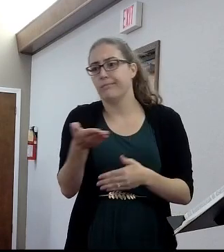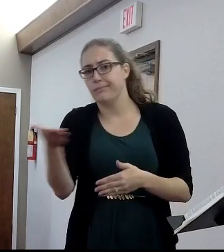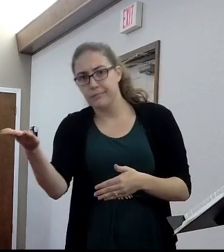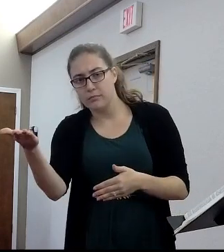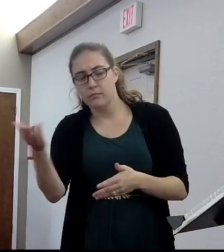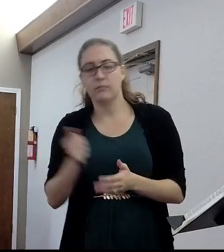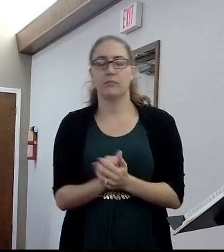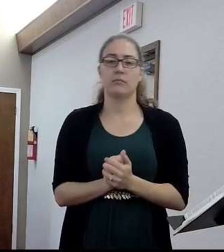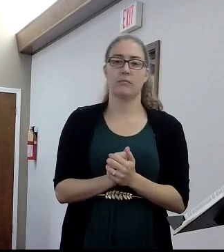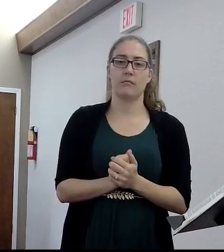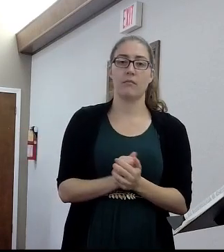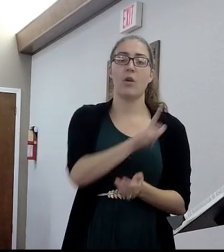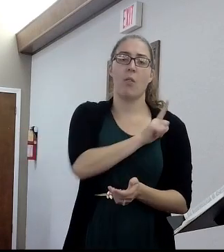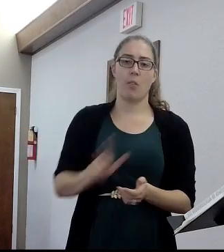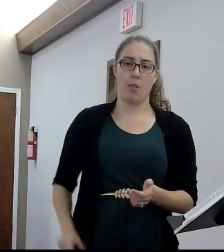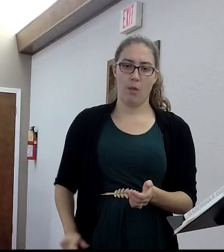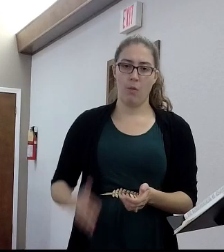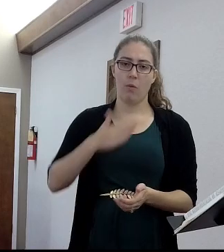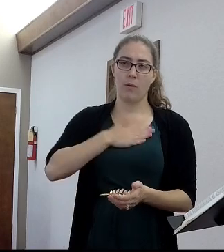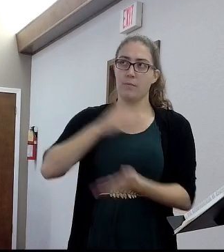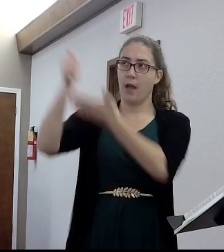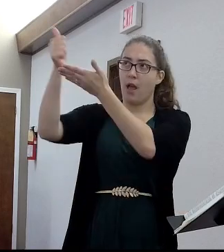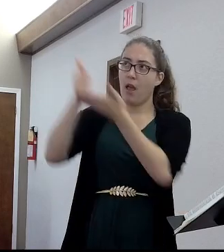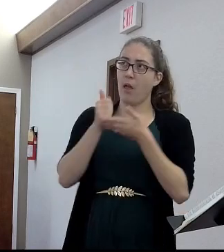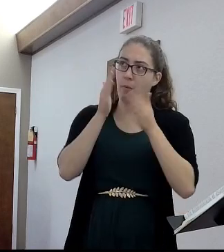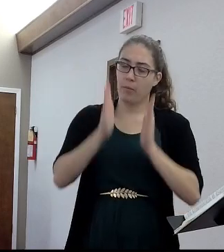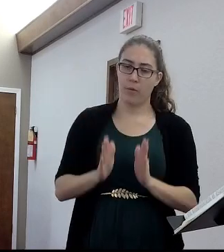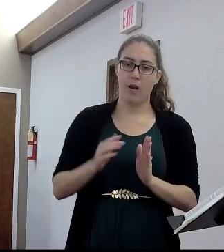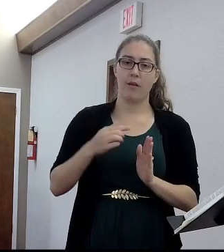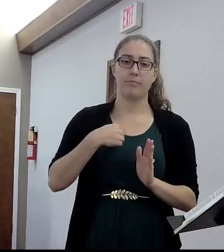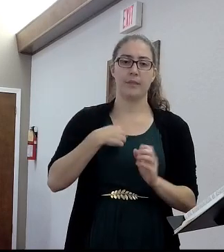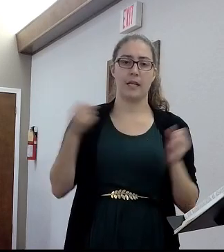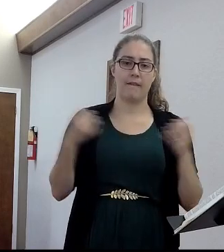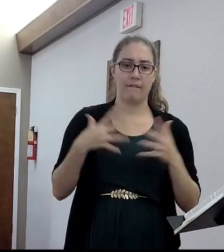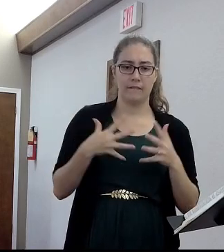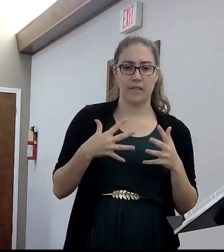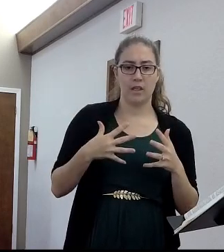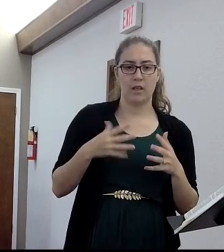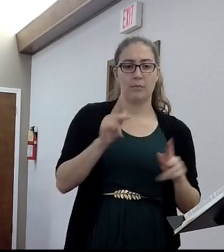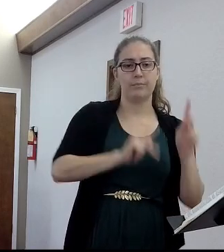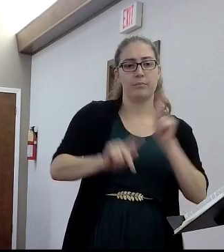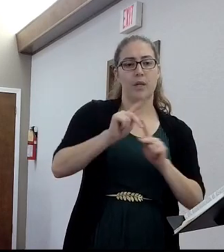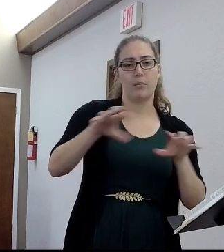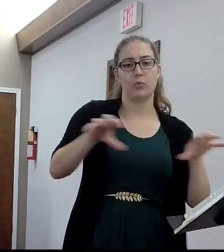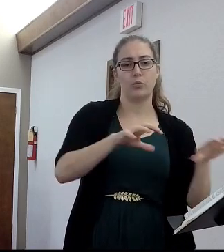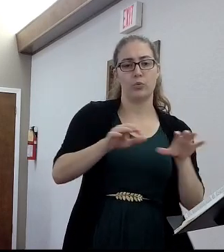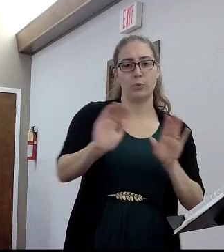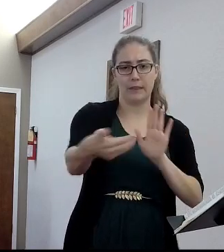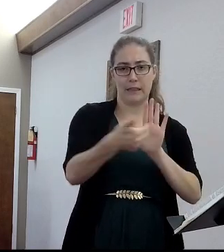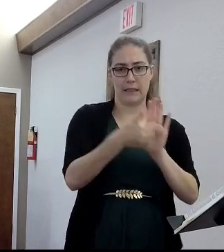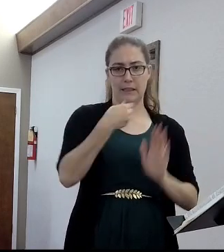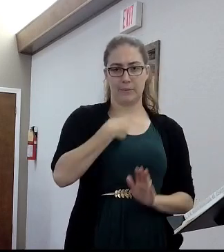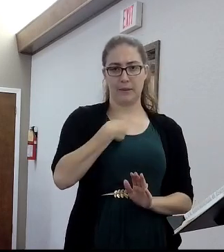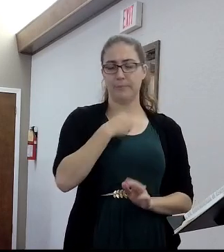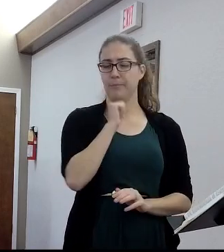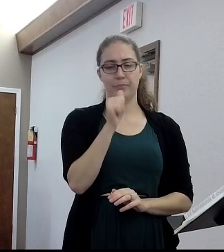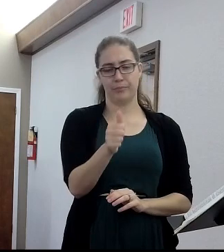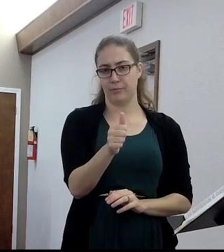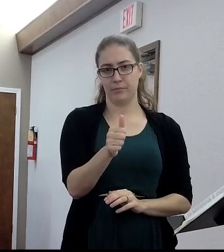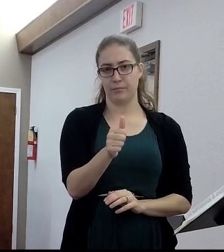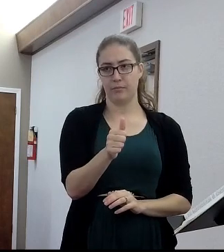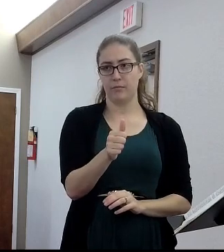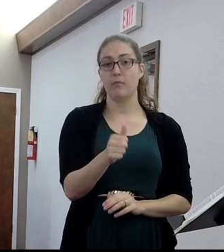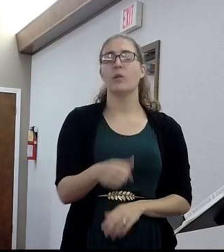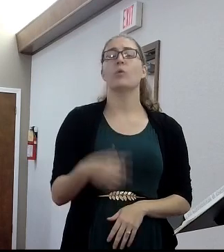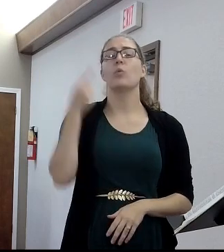Lord is my helper. And I will not fear what man shall do unto me. You've to remember, by the way, as we study this out, I want you to think about some things. We